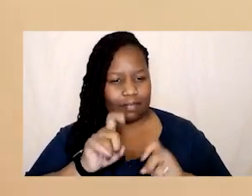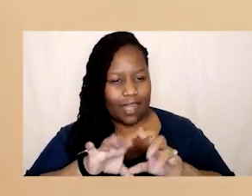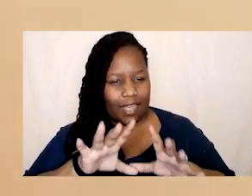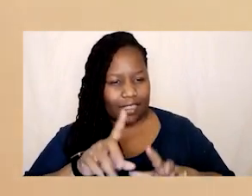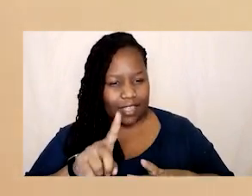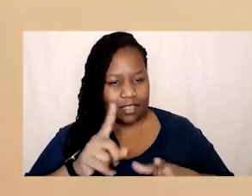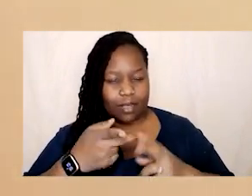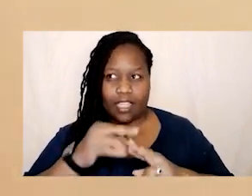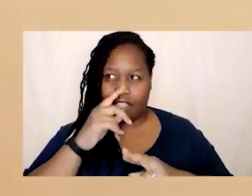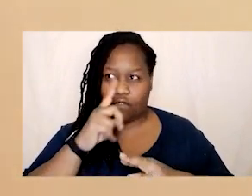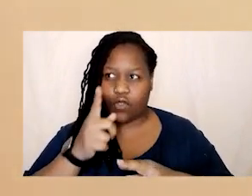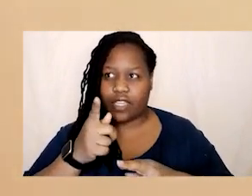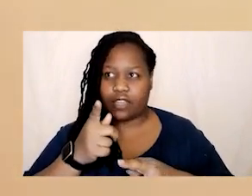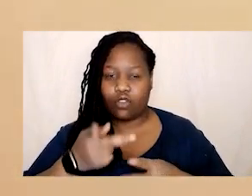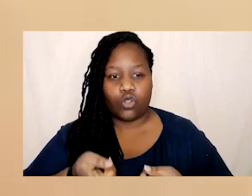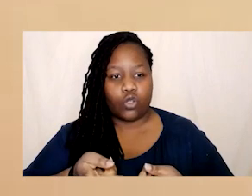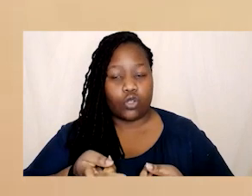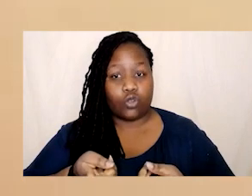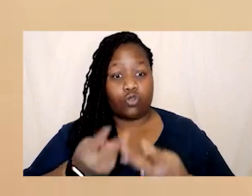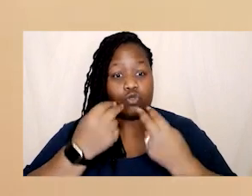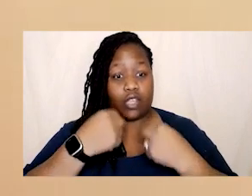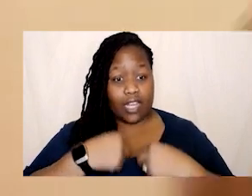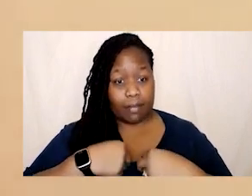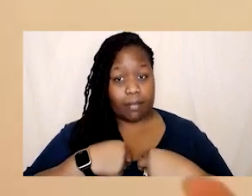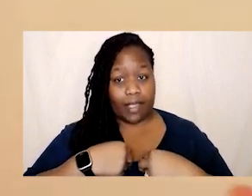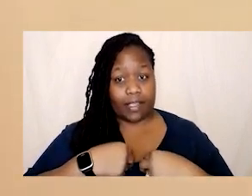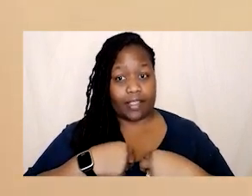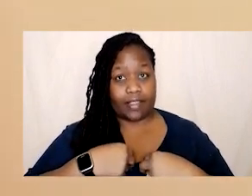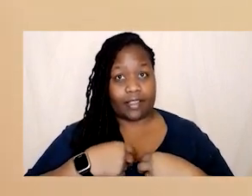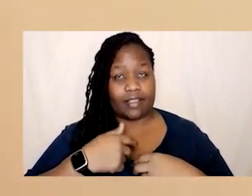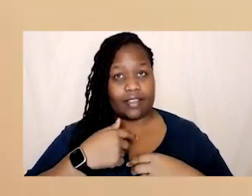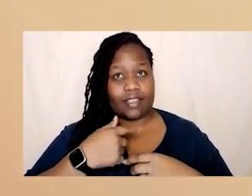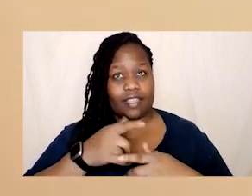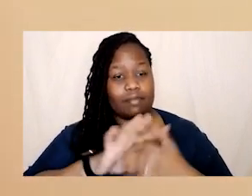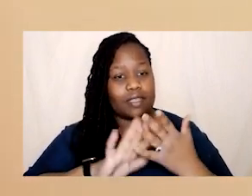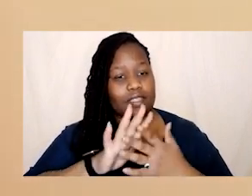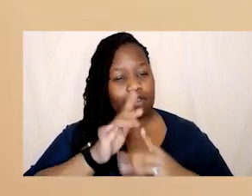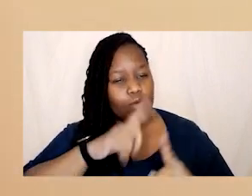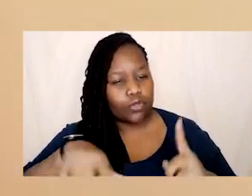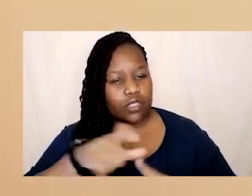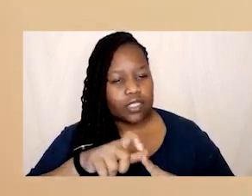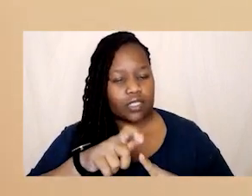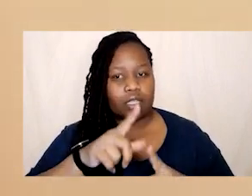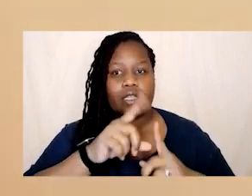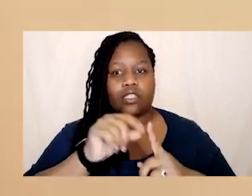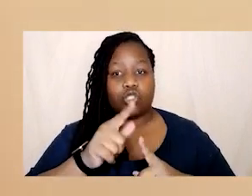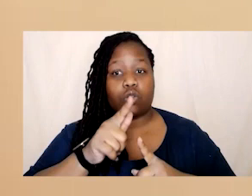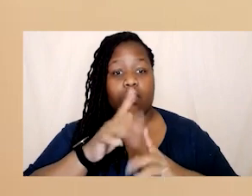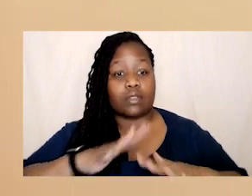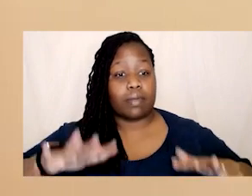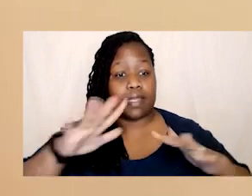reclaim it back and what it is meant to be i think it is it is community and in the digital space it's it's understanding if you've got a platform